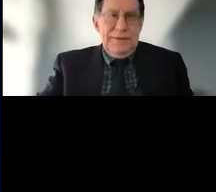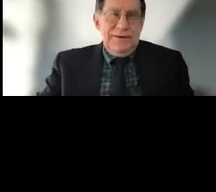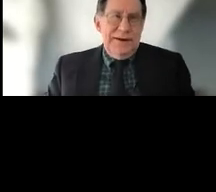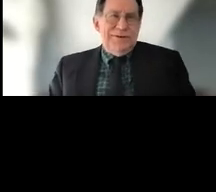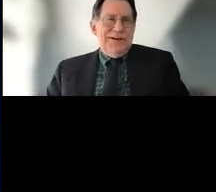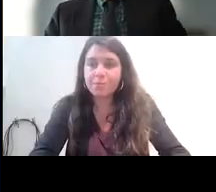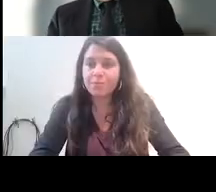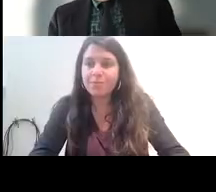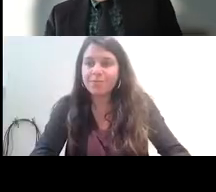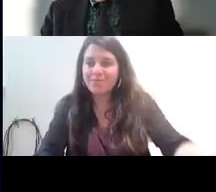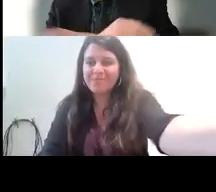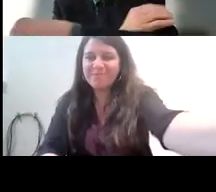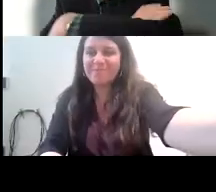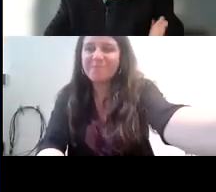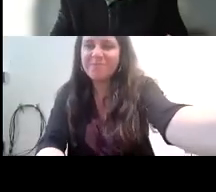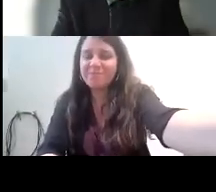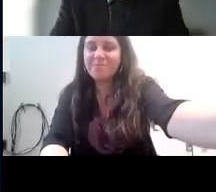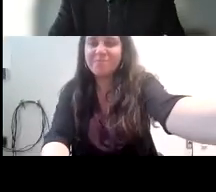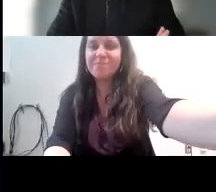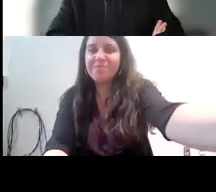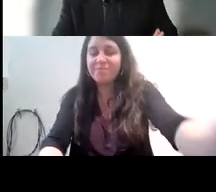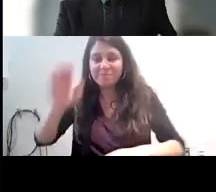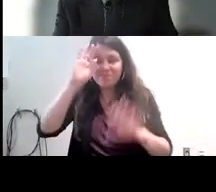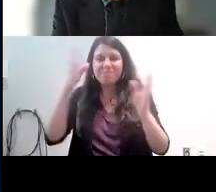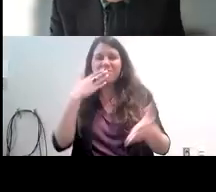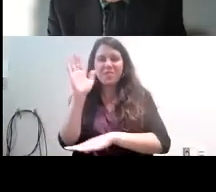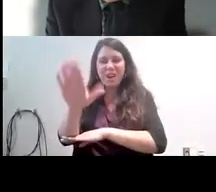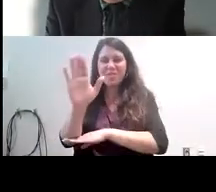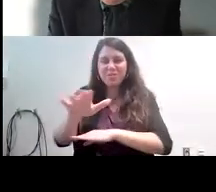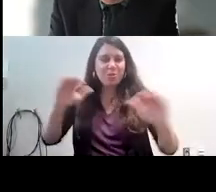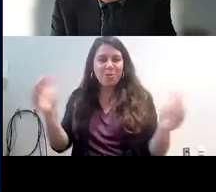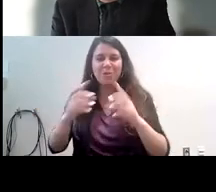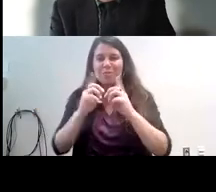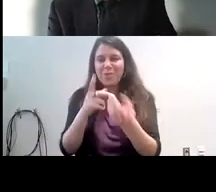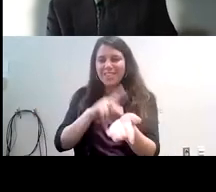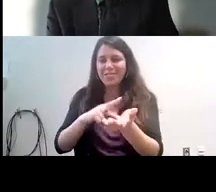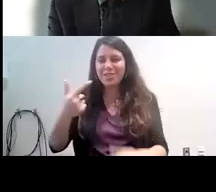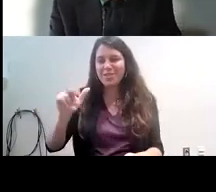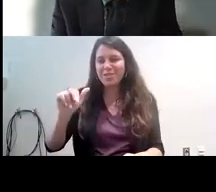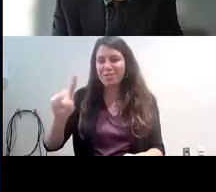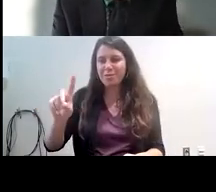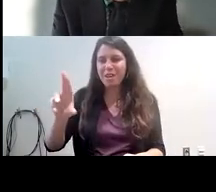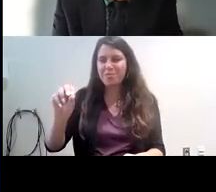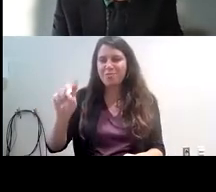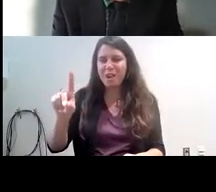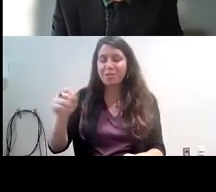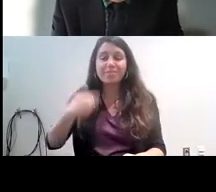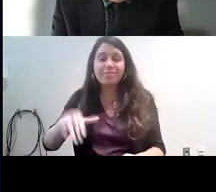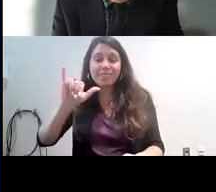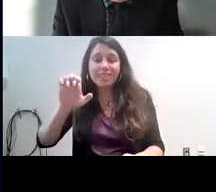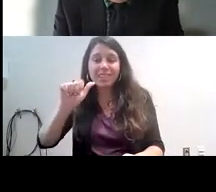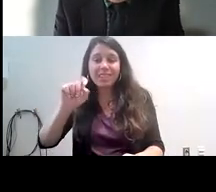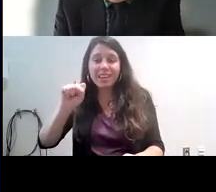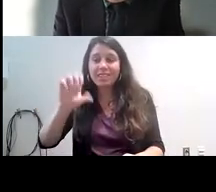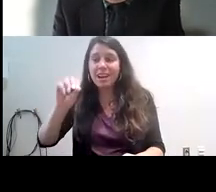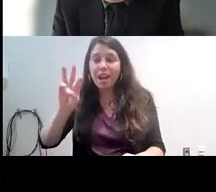Good afternoon, everybody, and welcome to the Department of Psychiatry Grand Rounds today. I am Yates Conwell, Vice Chair of